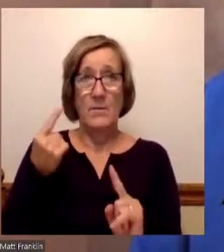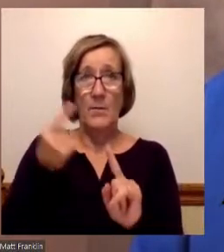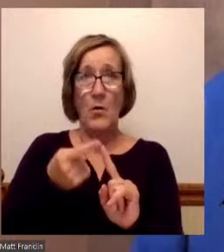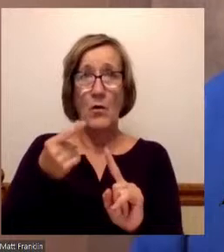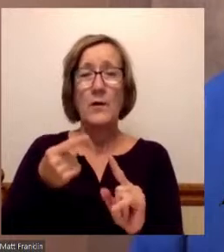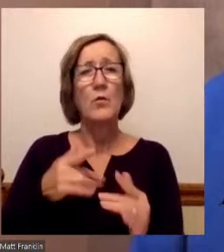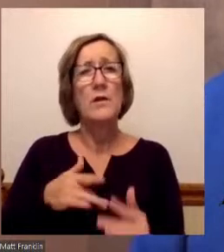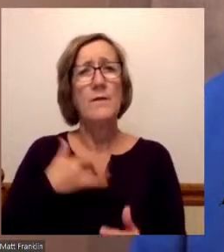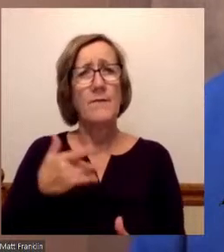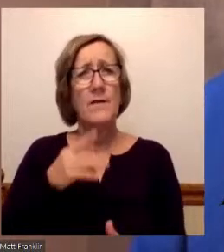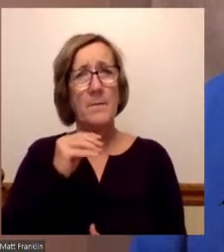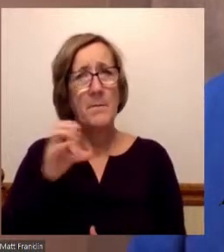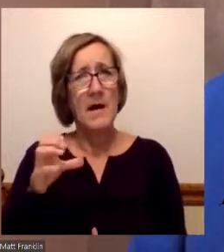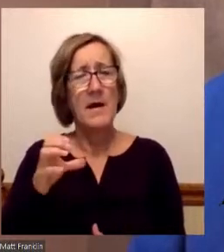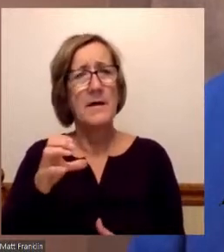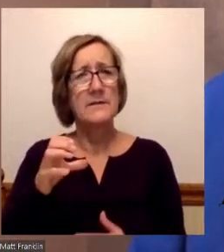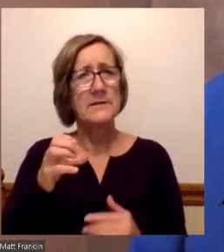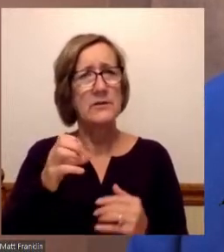greatest